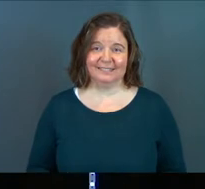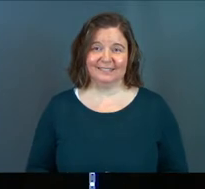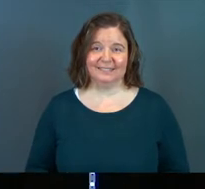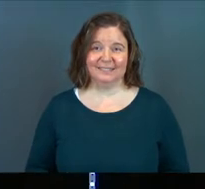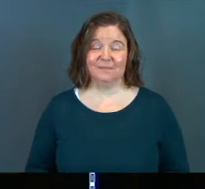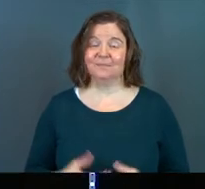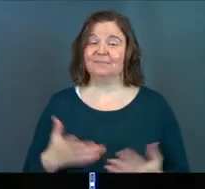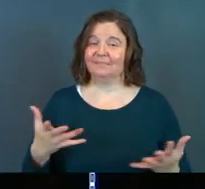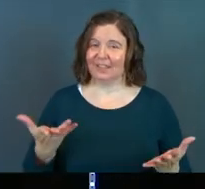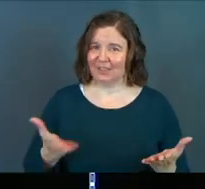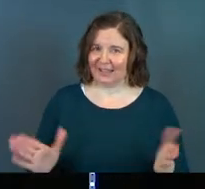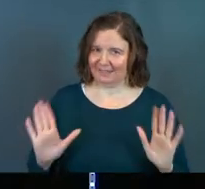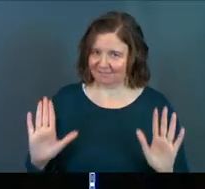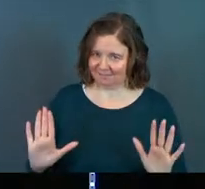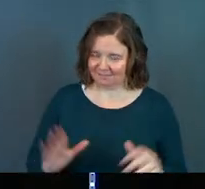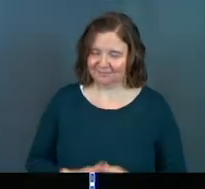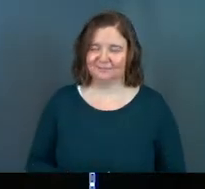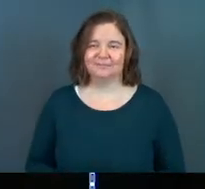Here's the deal.